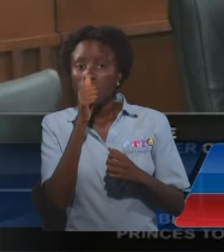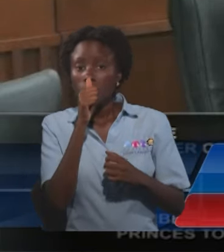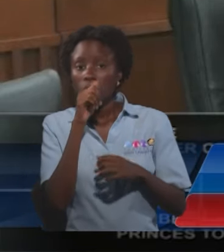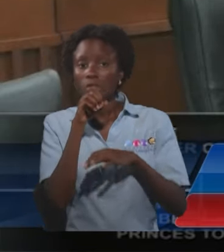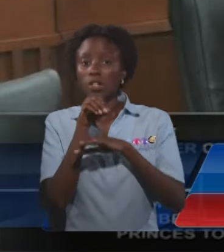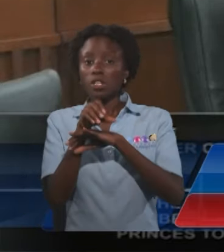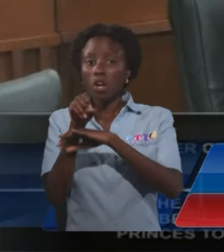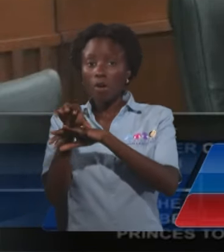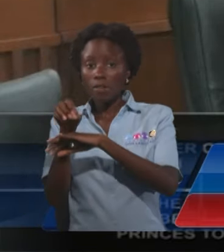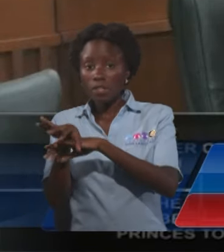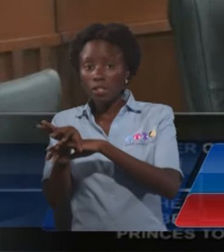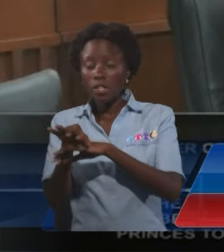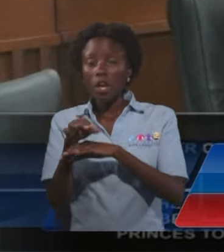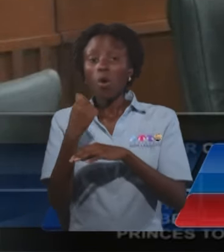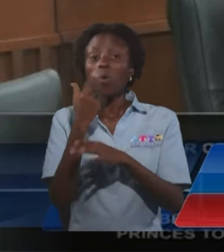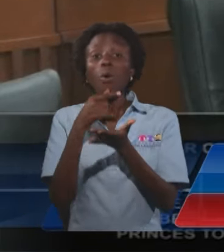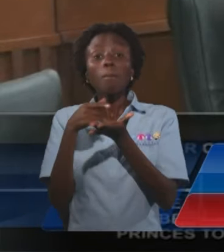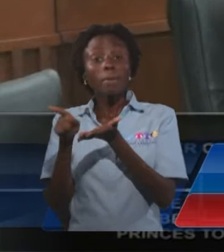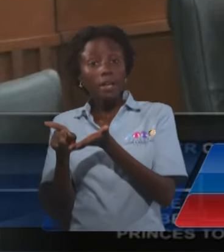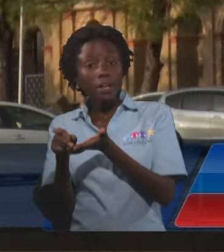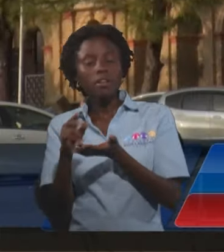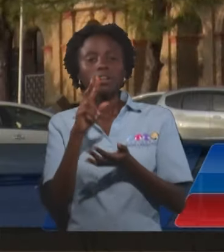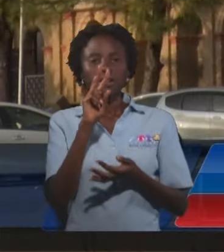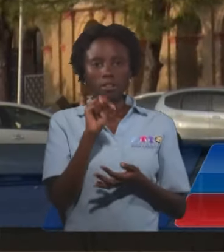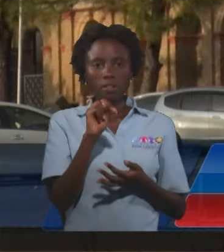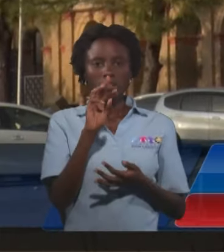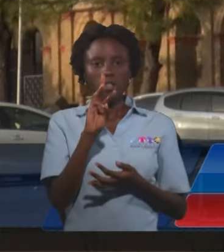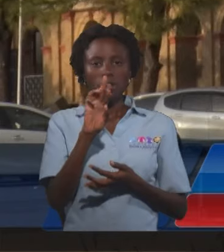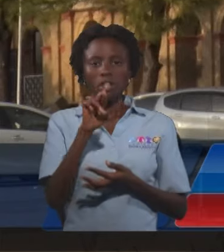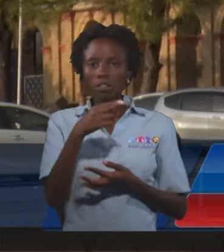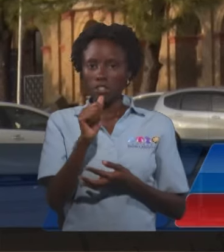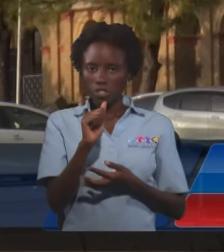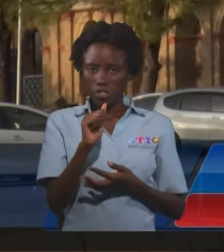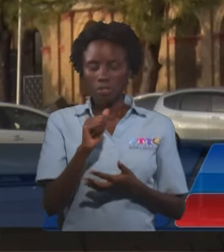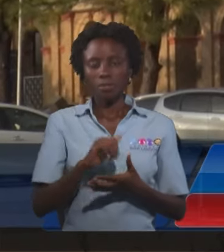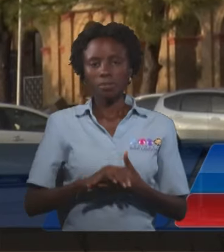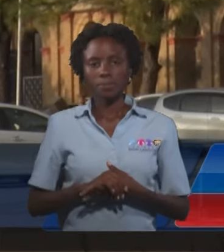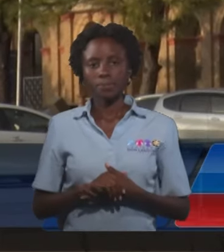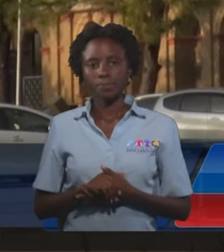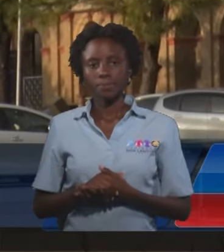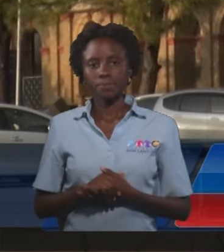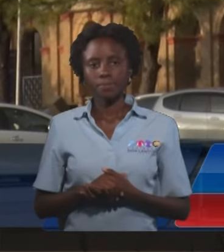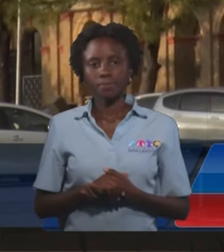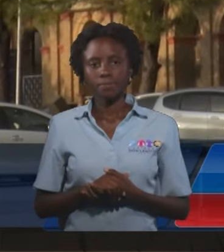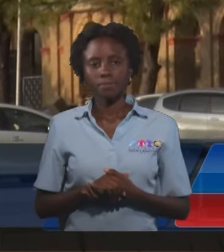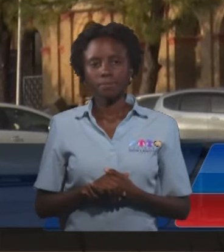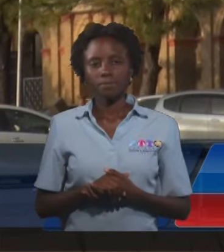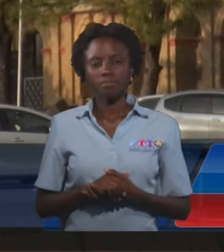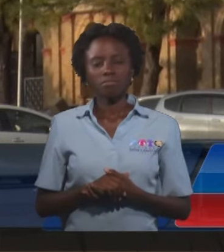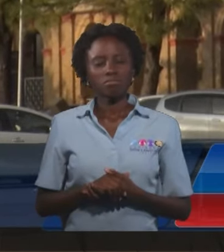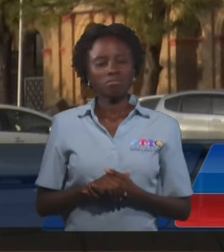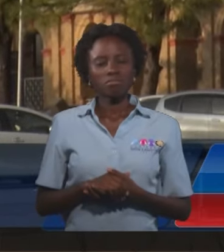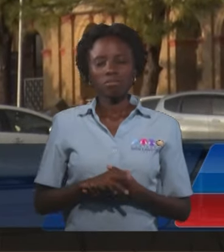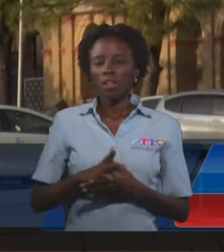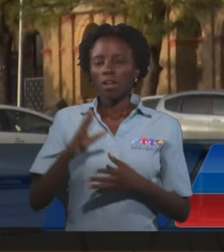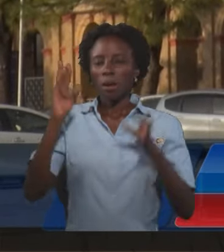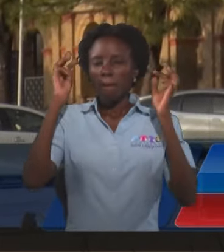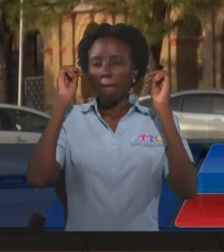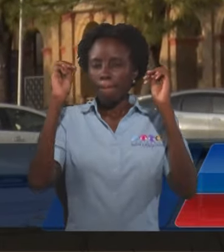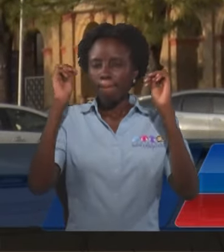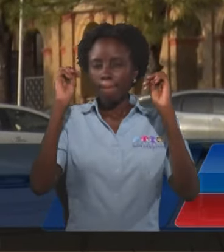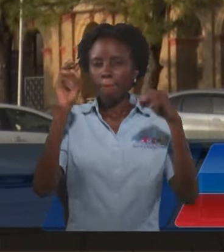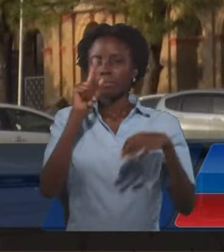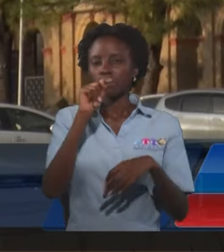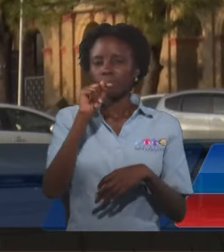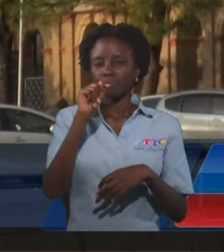paid for by the RHA, and they are doing that. Minister D'Alsing criticized the opposition for attempting to tarnish the